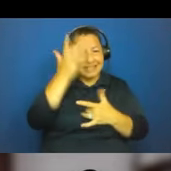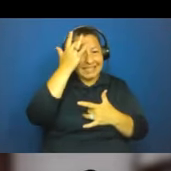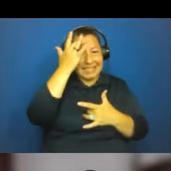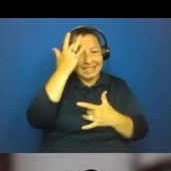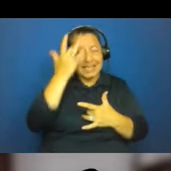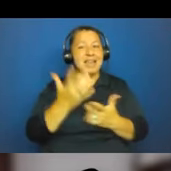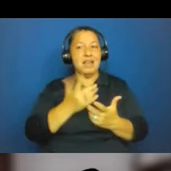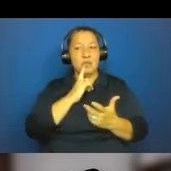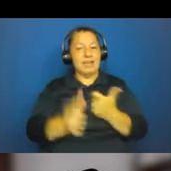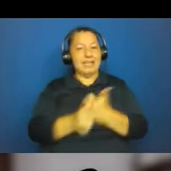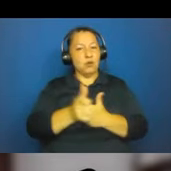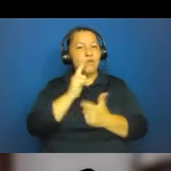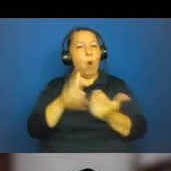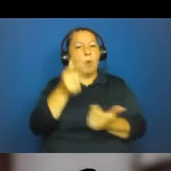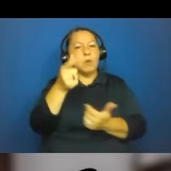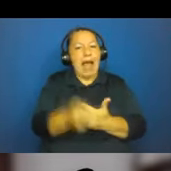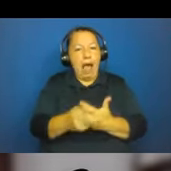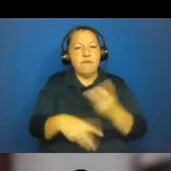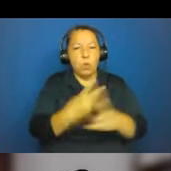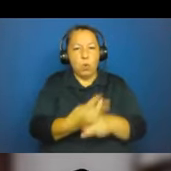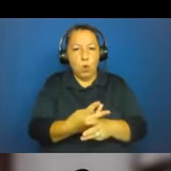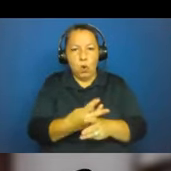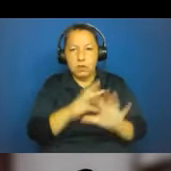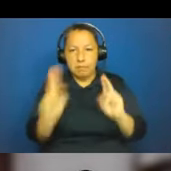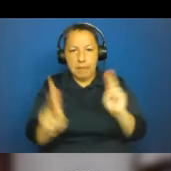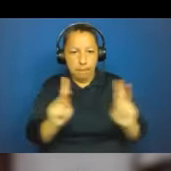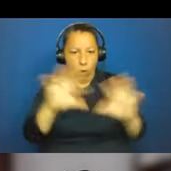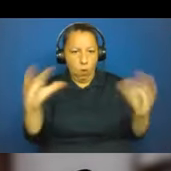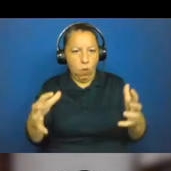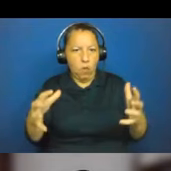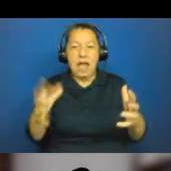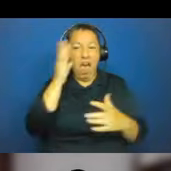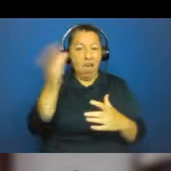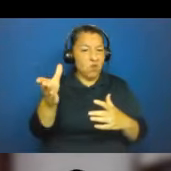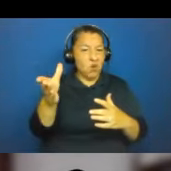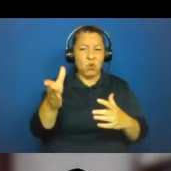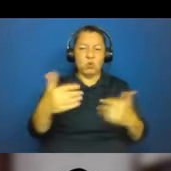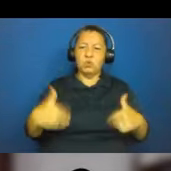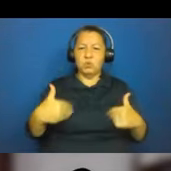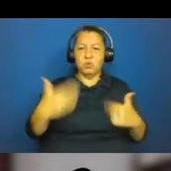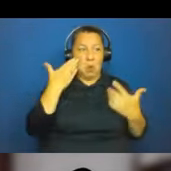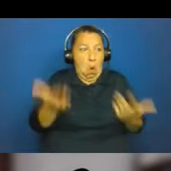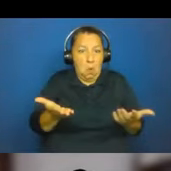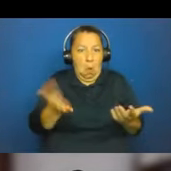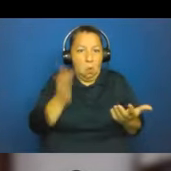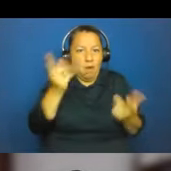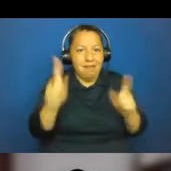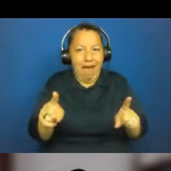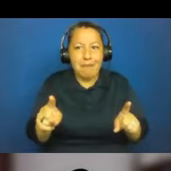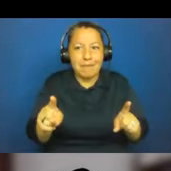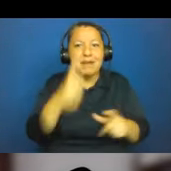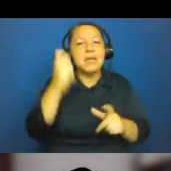future impacts remain highly uncertain due to risks posed by climate change, things that we're having an impact on. And this really